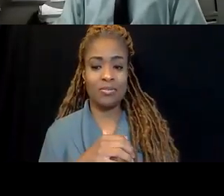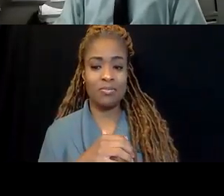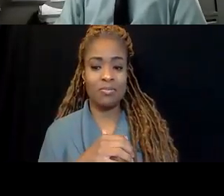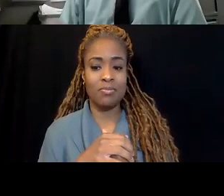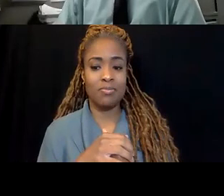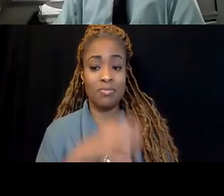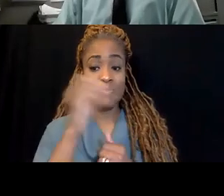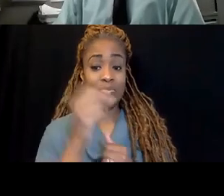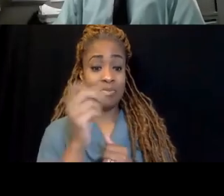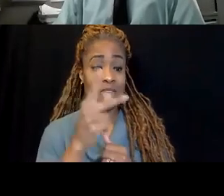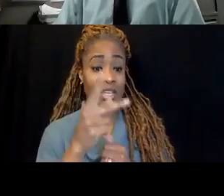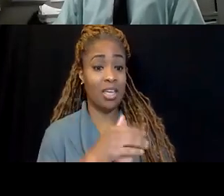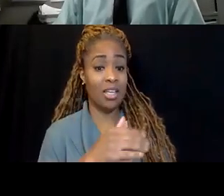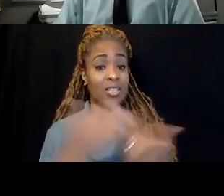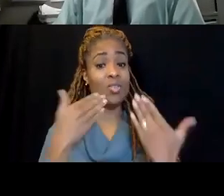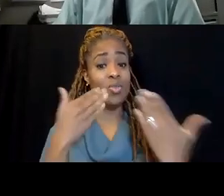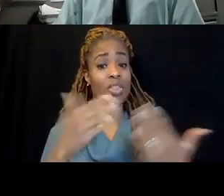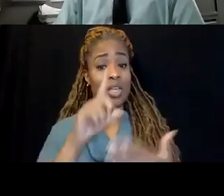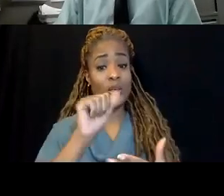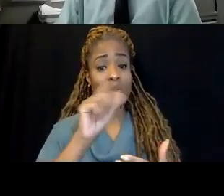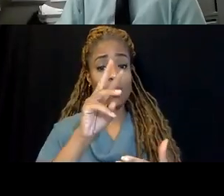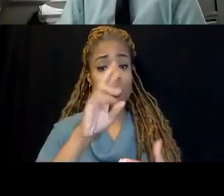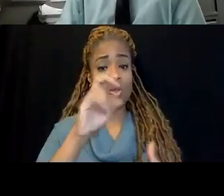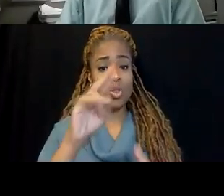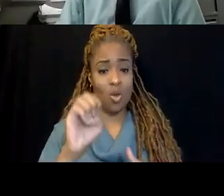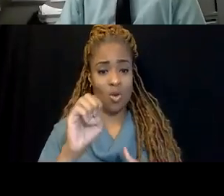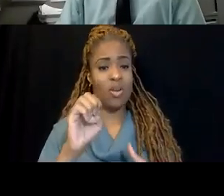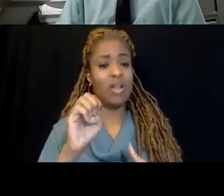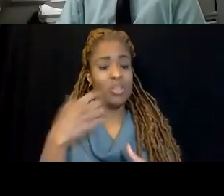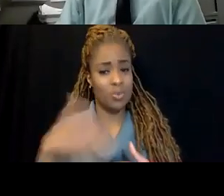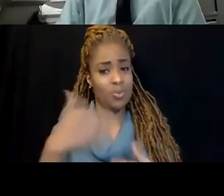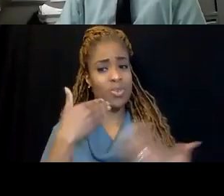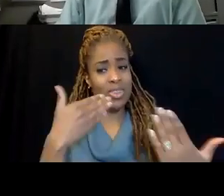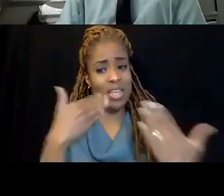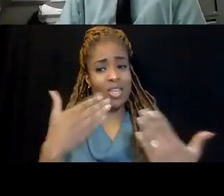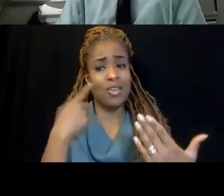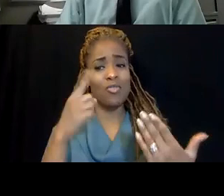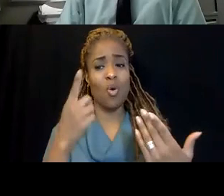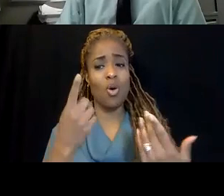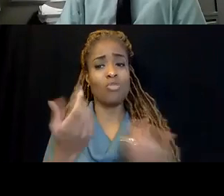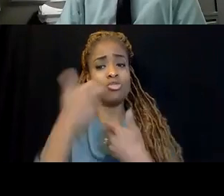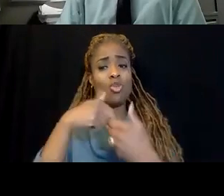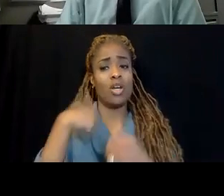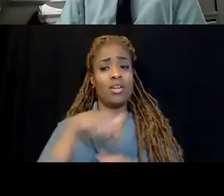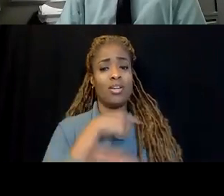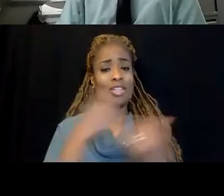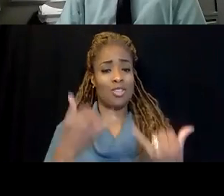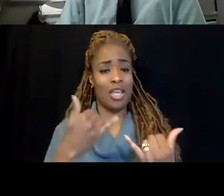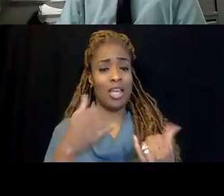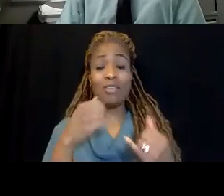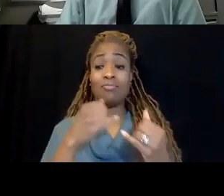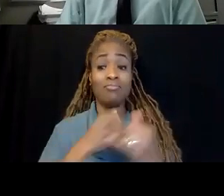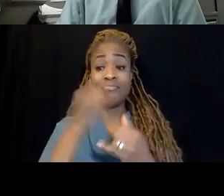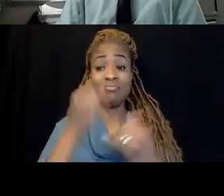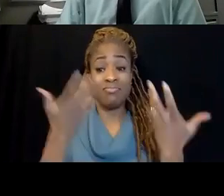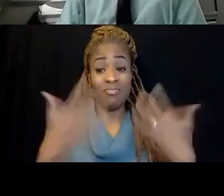All right, thank you, Lawrence, very much. So, thank you for attending today. This concludes the